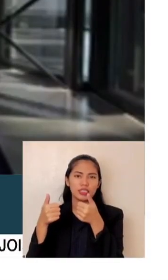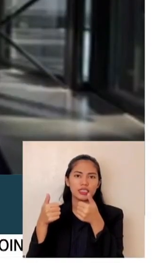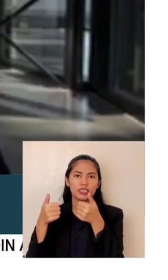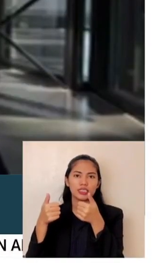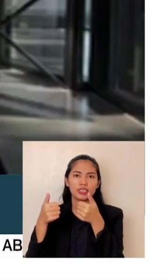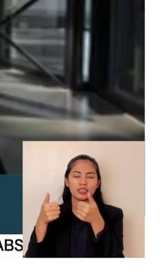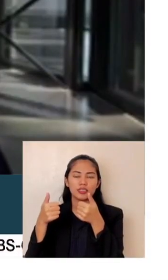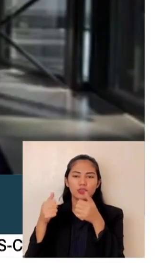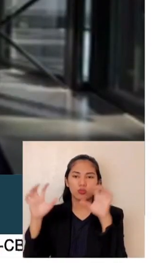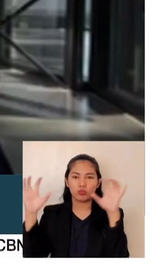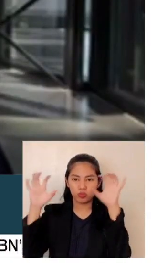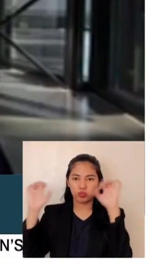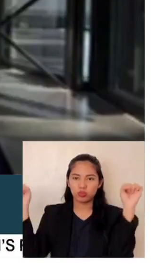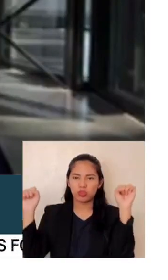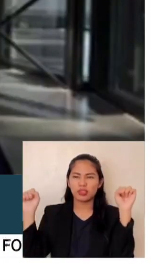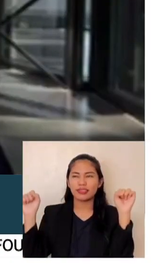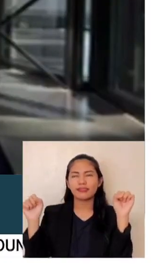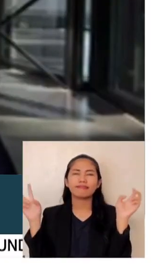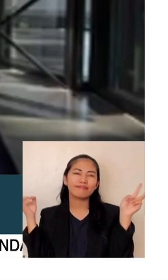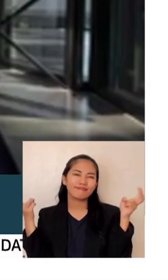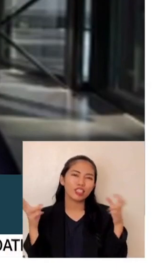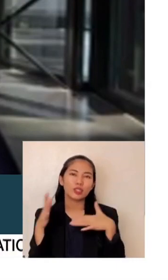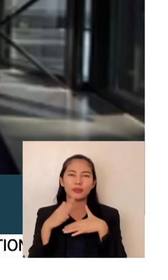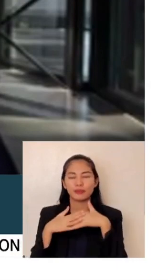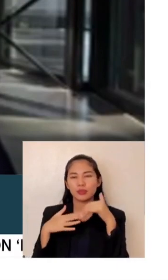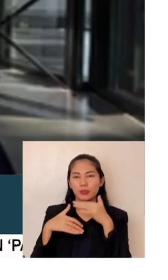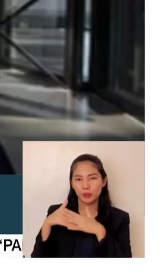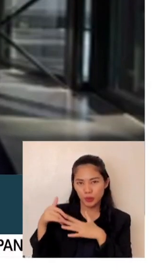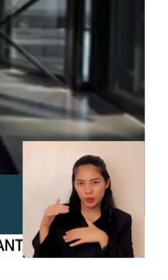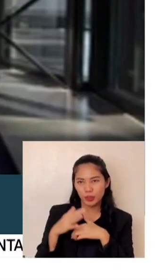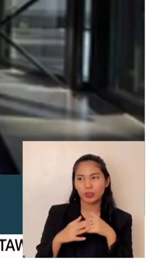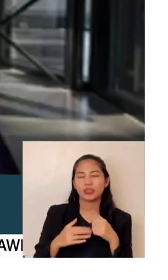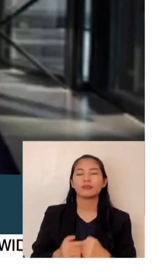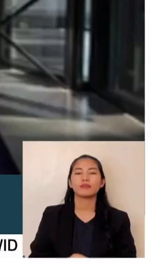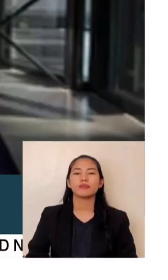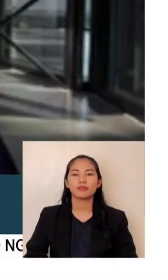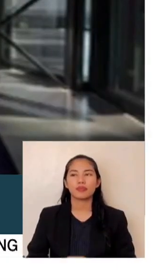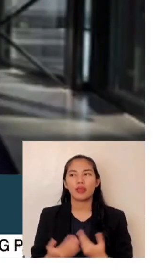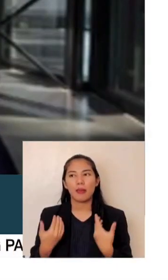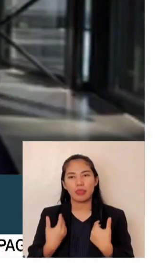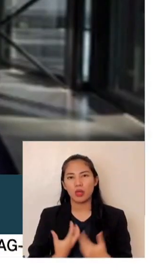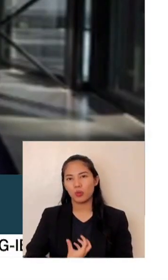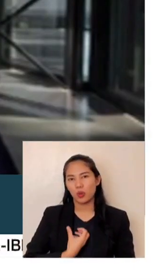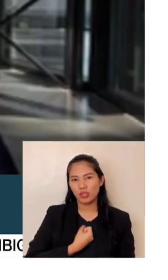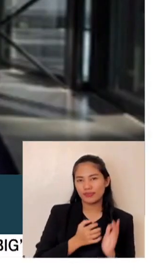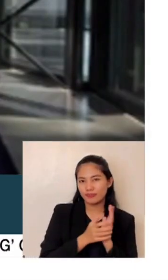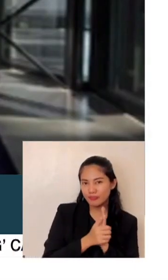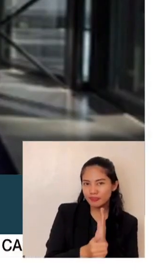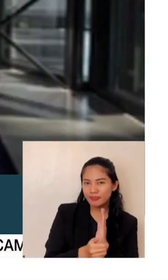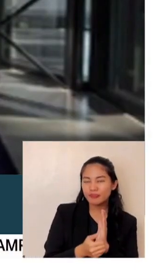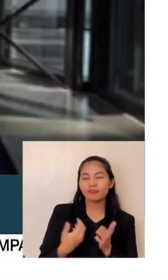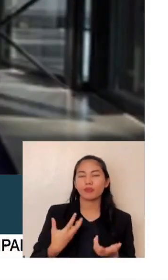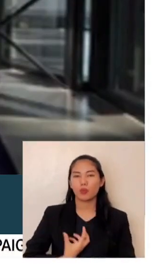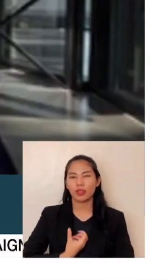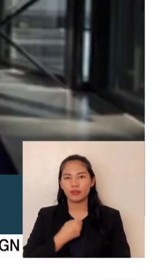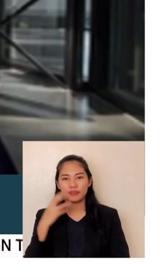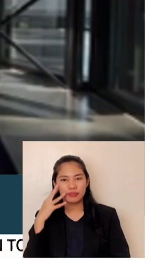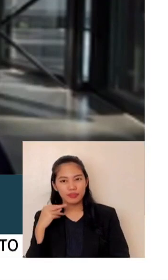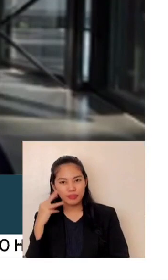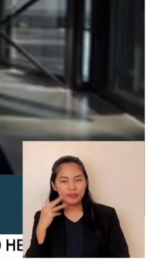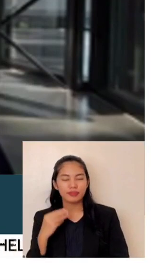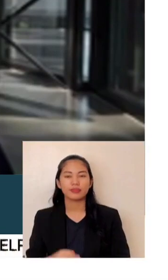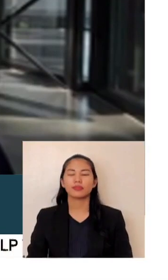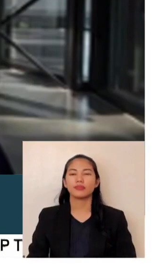speaking within their comfort zone, their sphere of expertise and experience. And some of them have grappled with